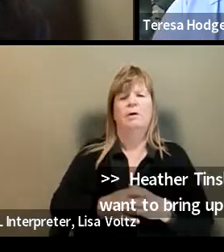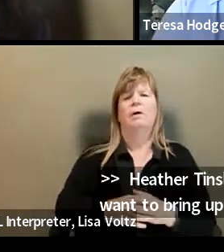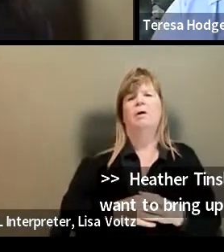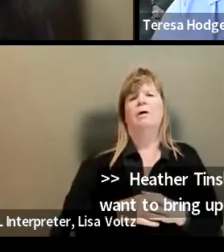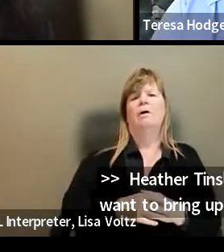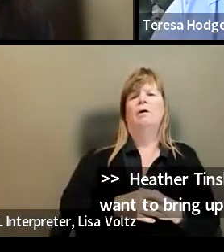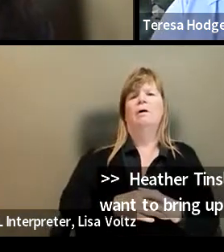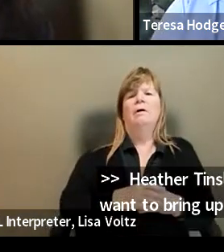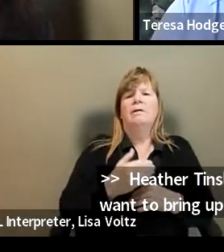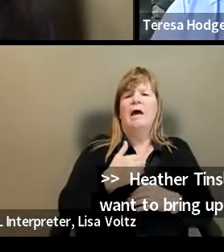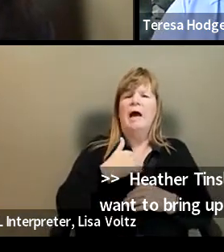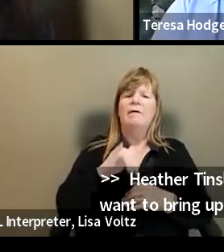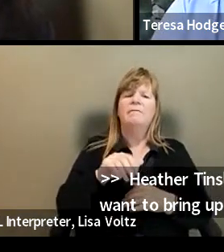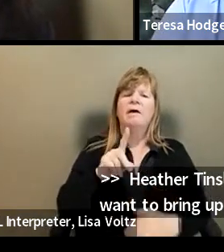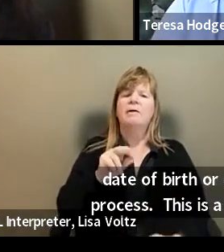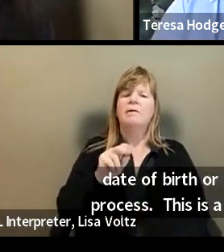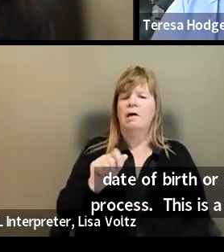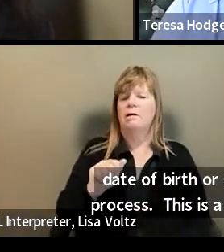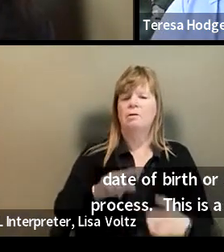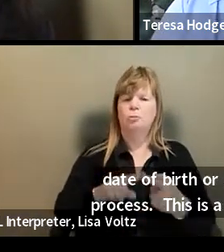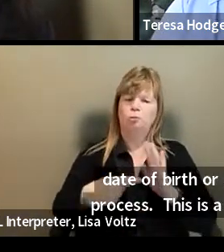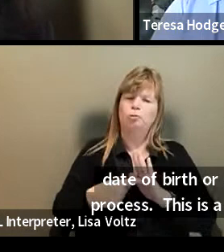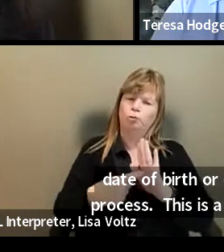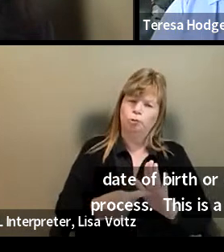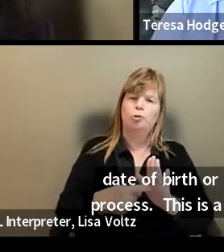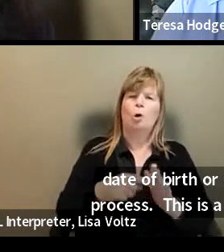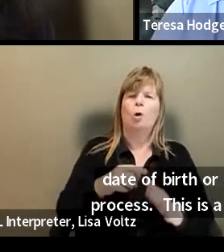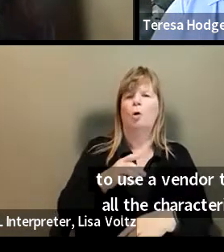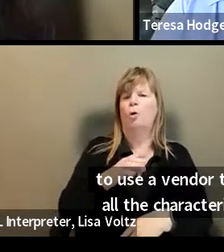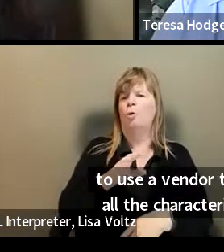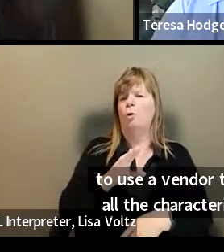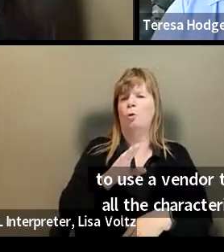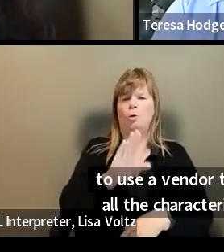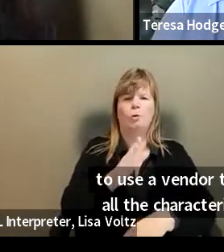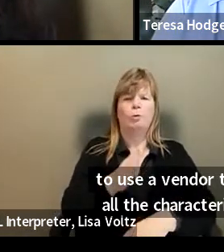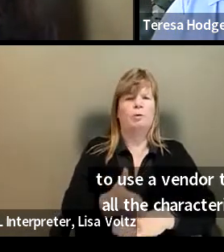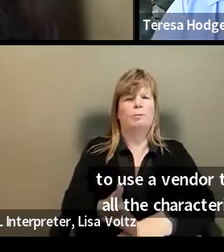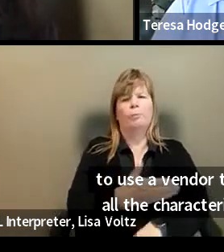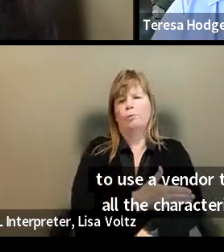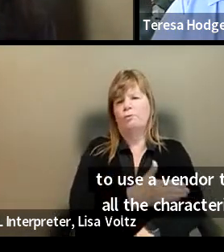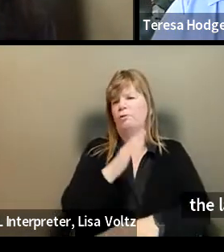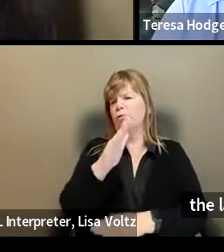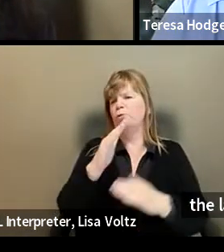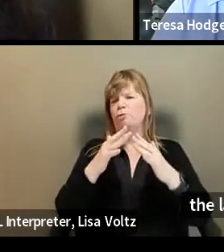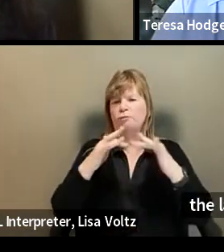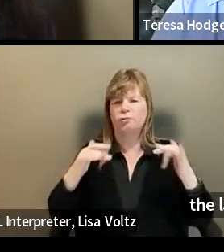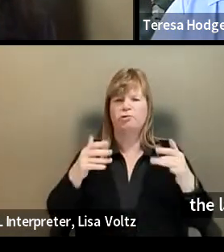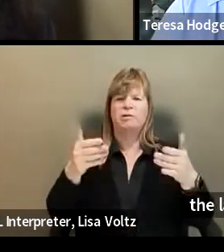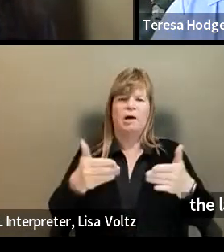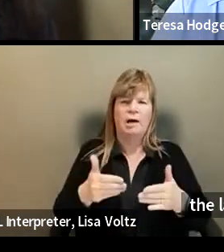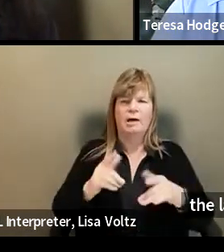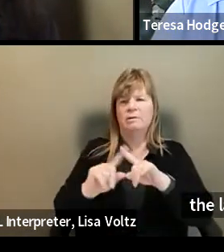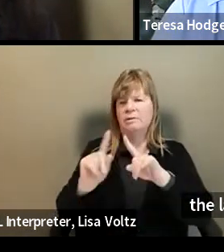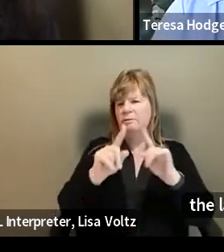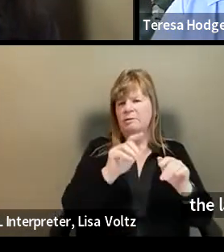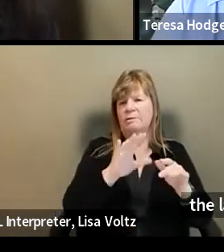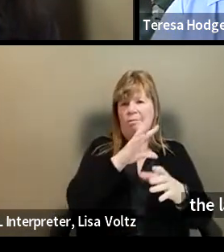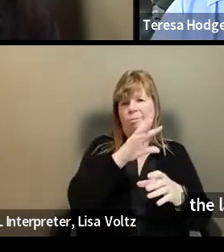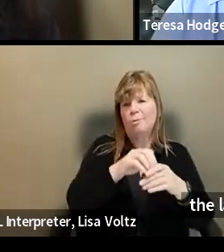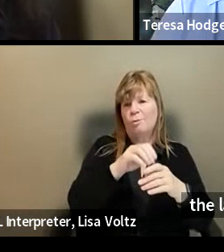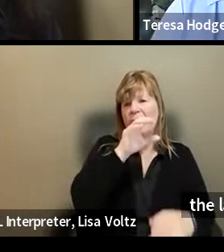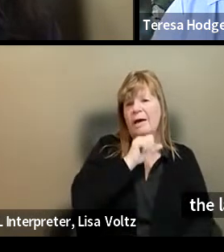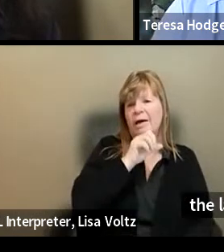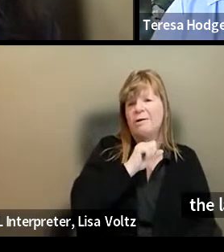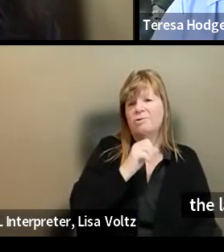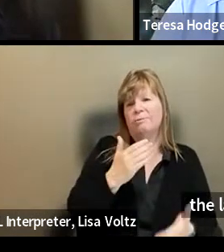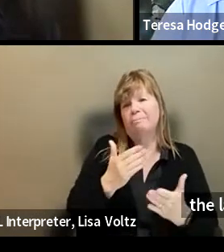just to be able to have the data to show that you're improving your, um, you diversity hiring and a bunch of different fronts, including age, then maybe